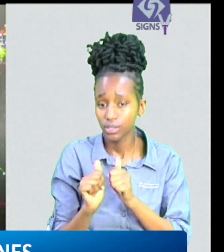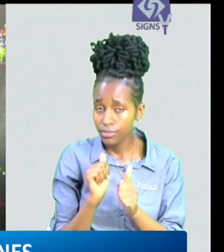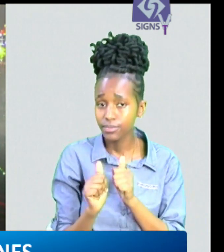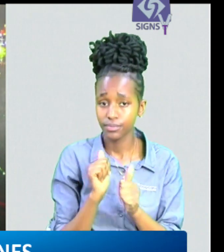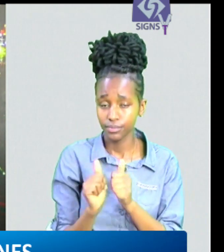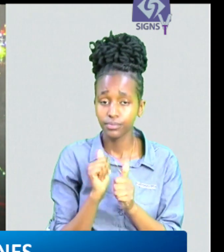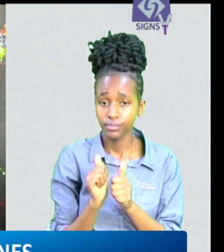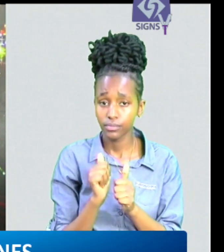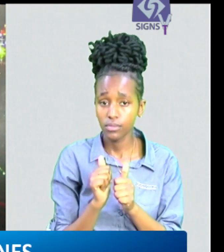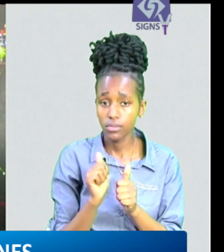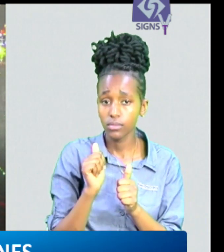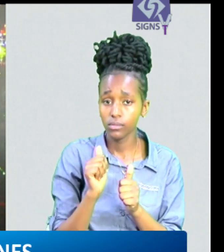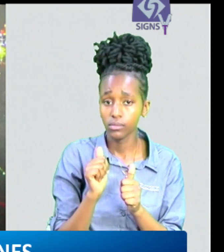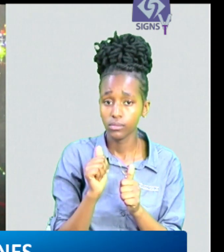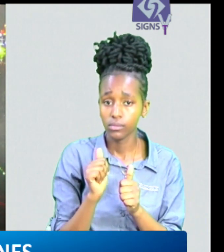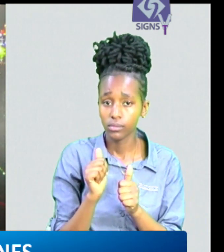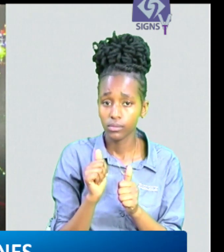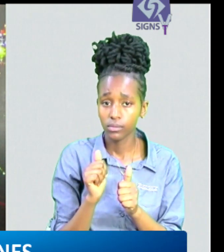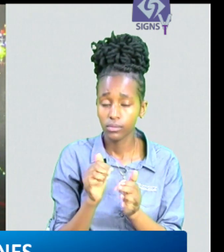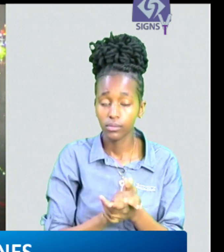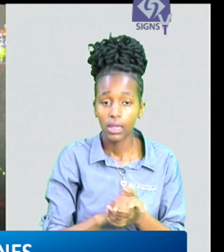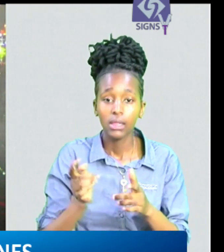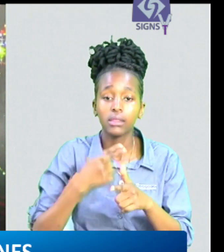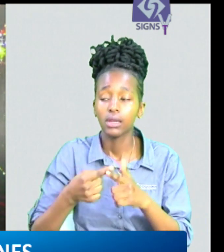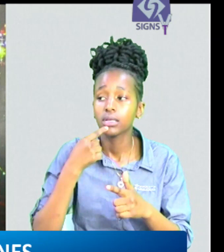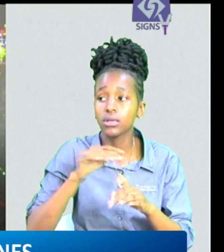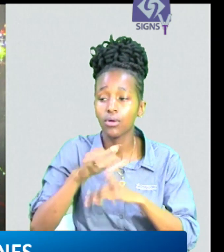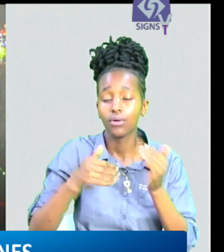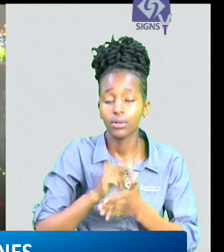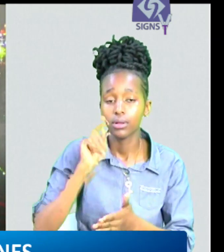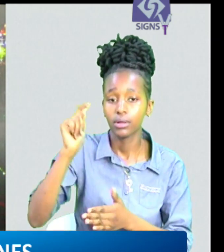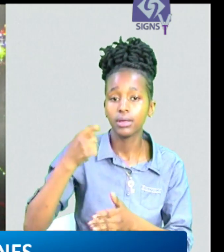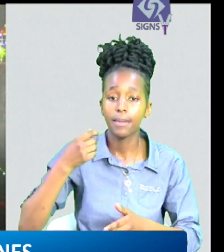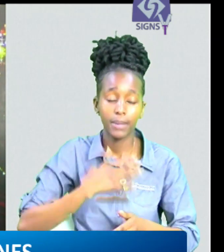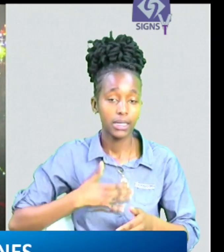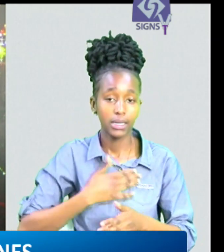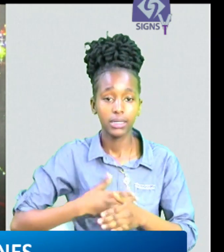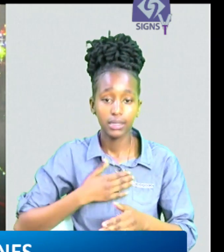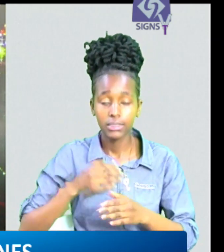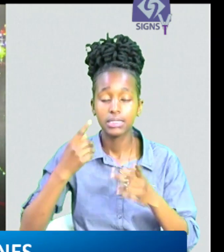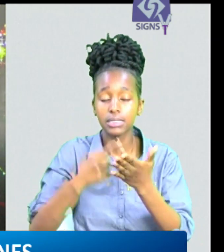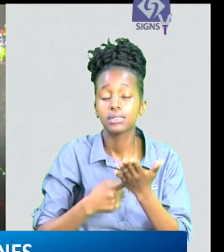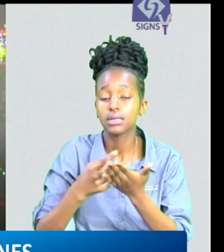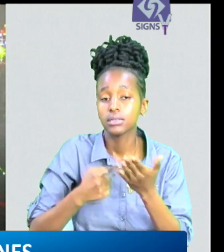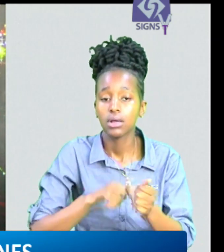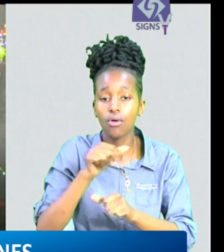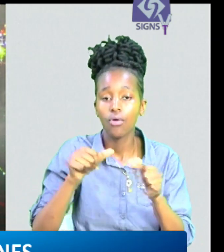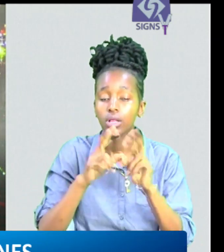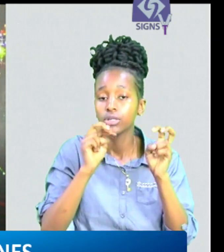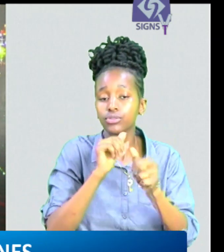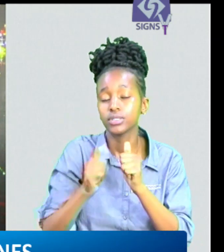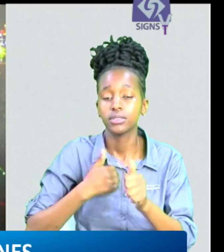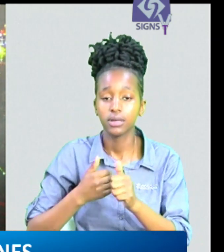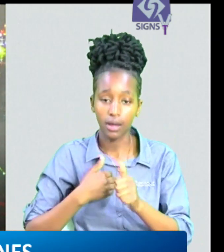moja one kenya coalition which odm is an affiliate and kenya kwanza alliance and calls on kenyans to send memoranda